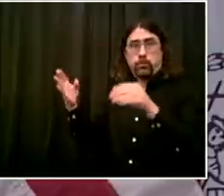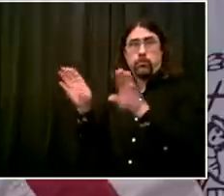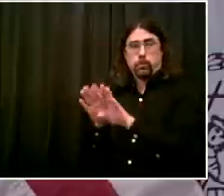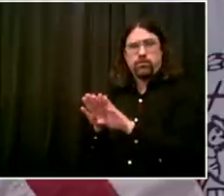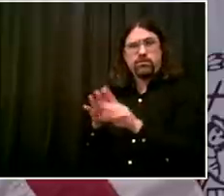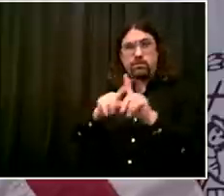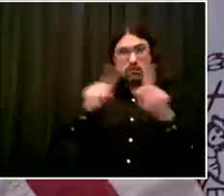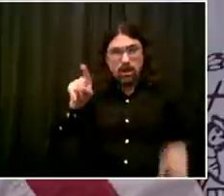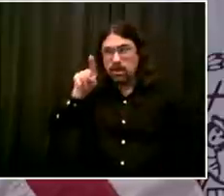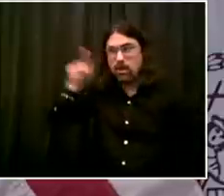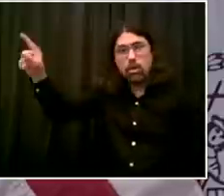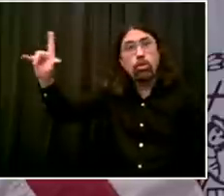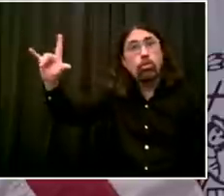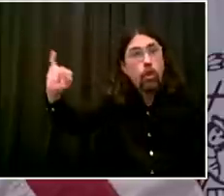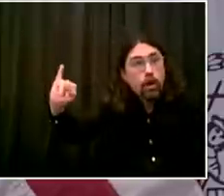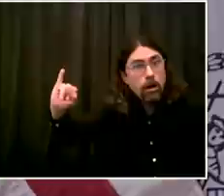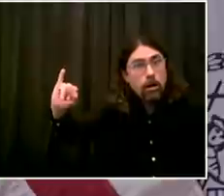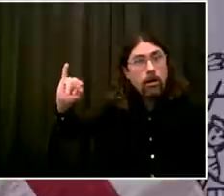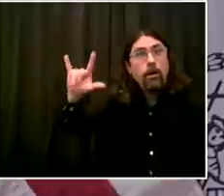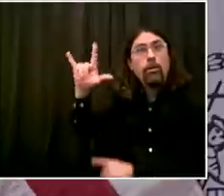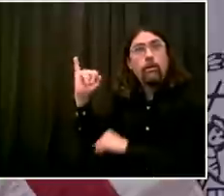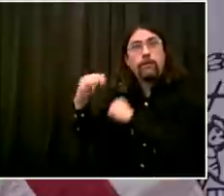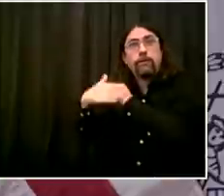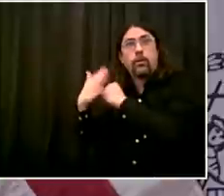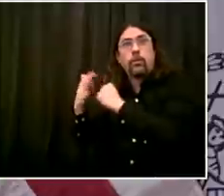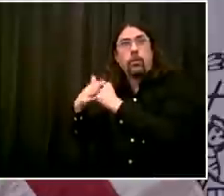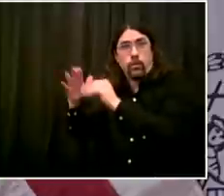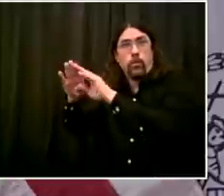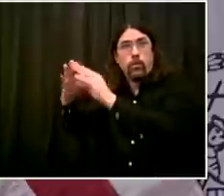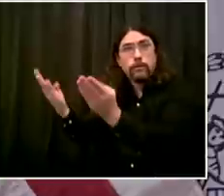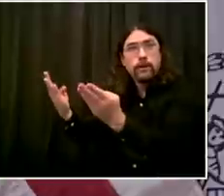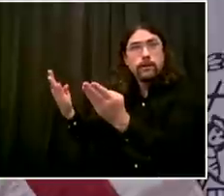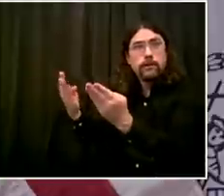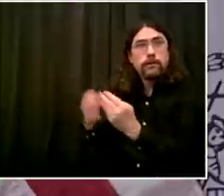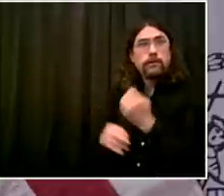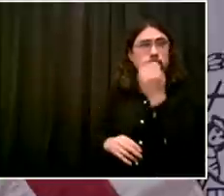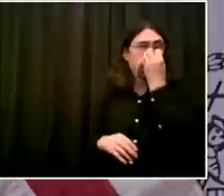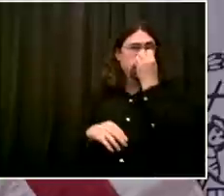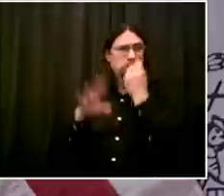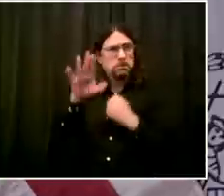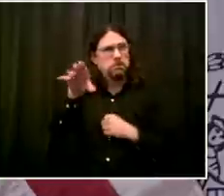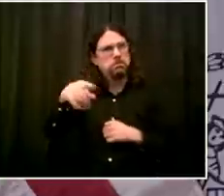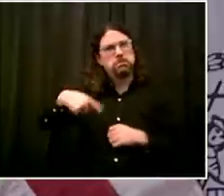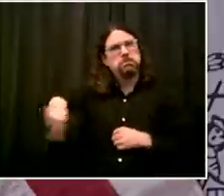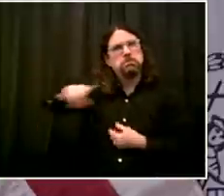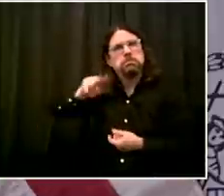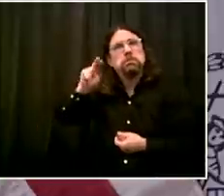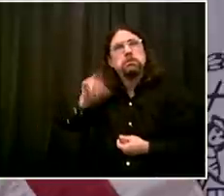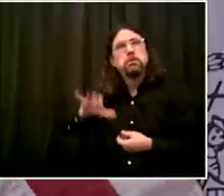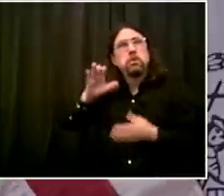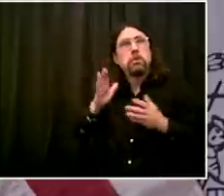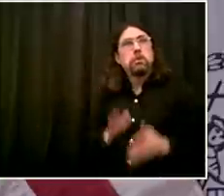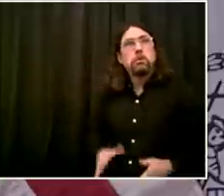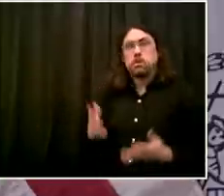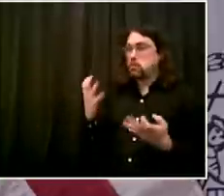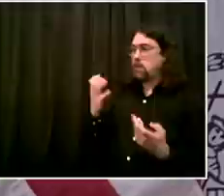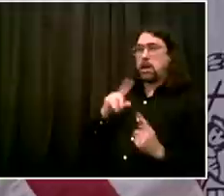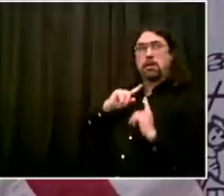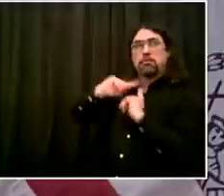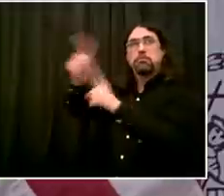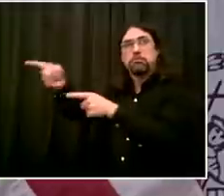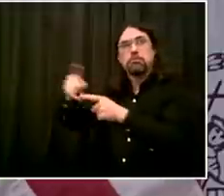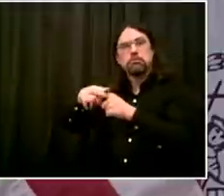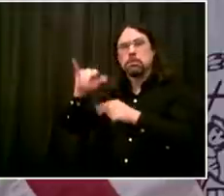here's what I'd say. I think we're in a moment of history where less is more. Um, it's just smart to keep it simple.